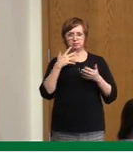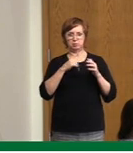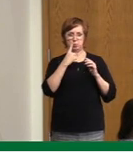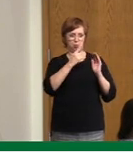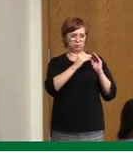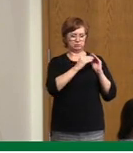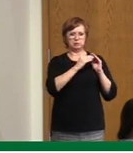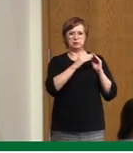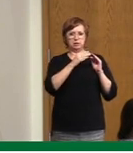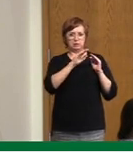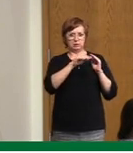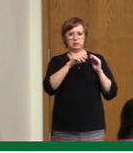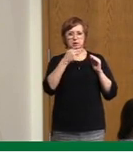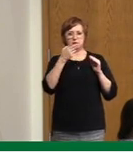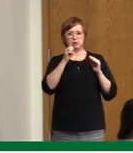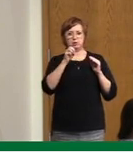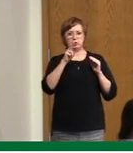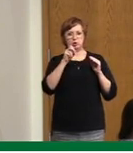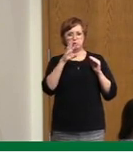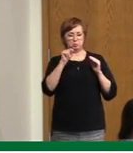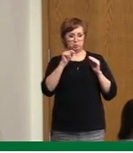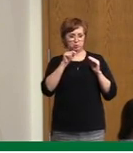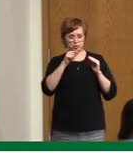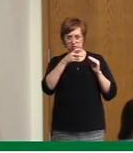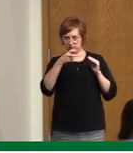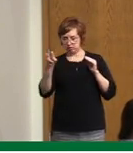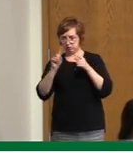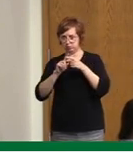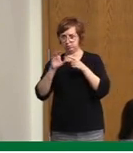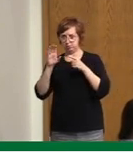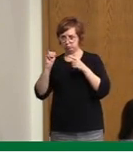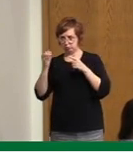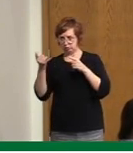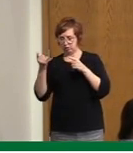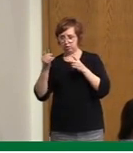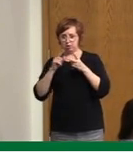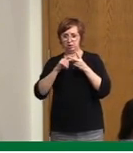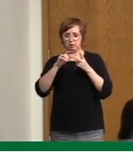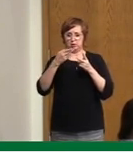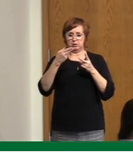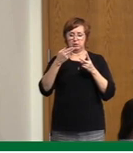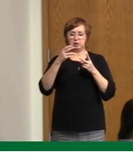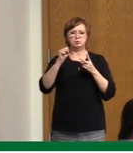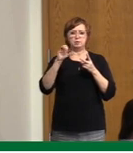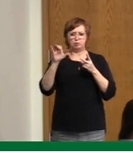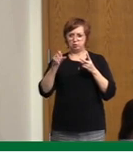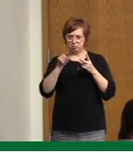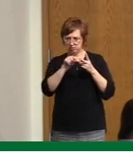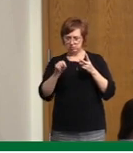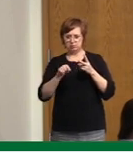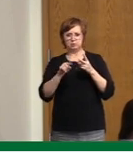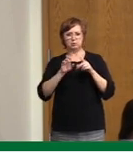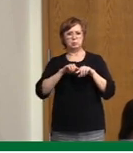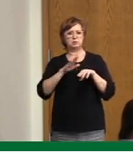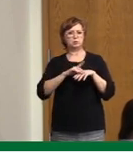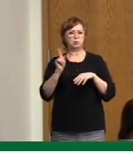going from Herbert to potentially backfilling in Swift-Kern to Moose Jaw. Depends where the need is is where we're going to allocate the people.